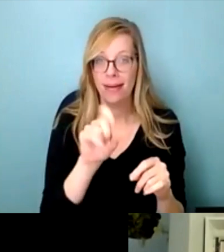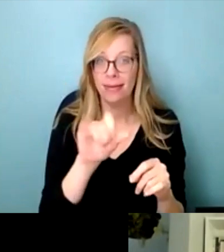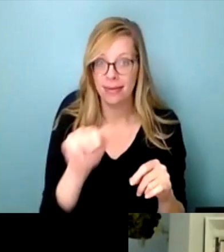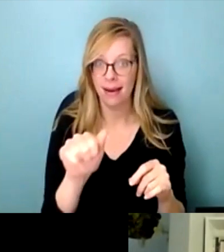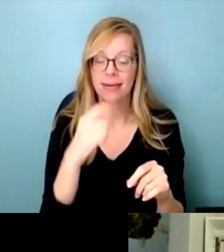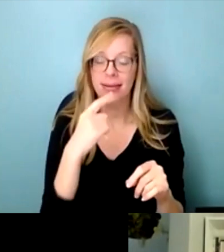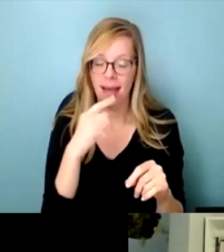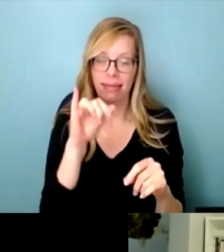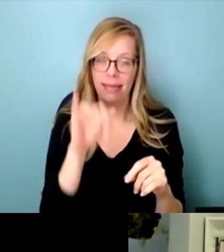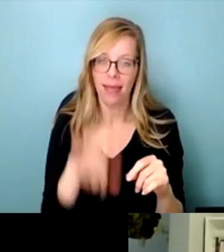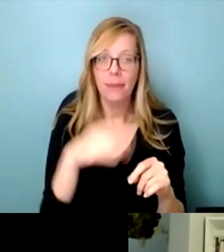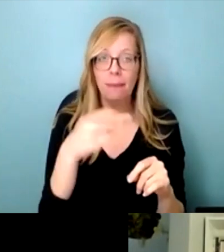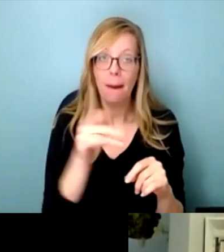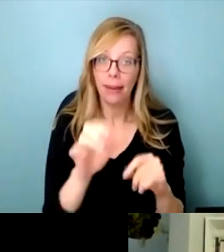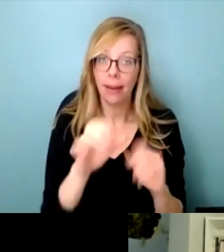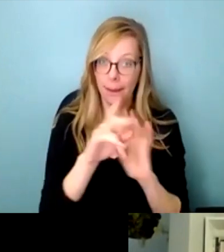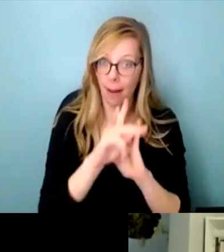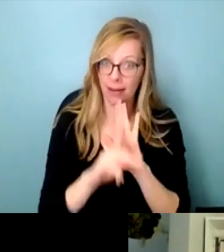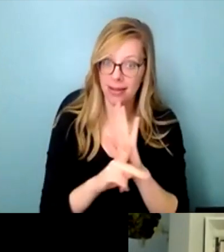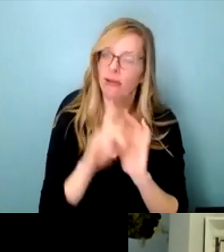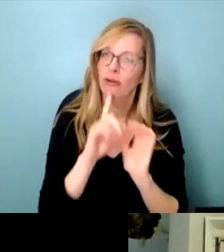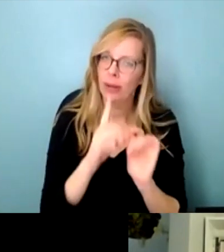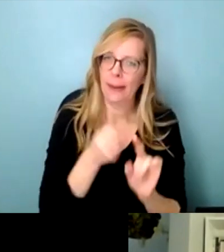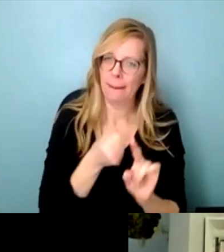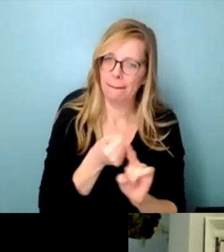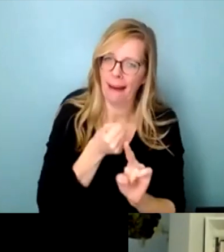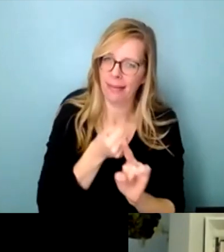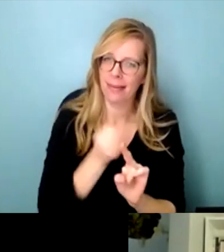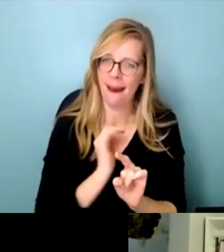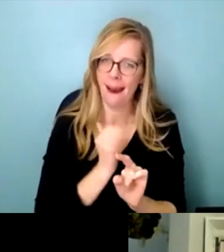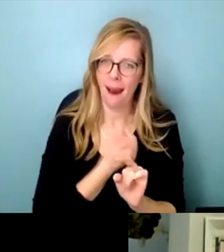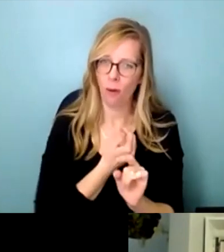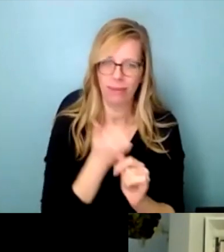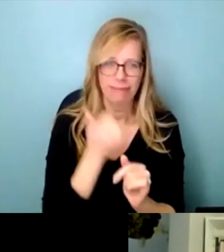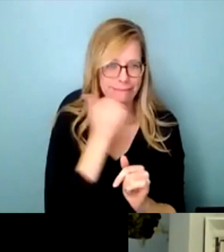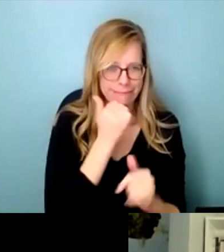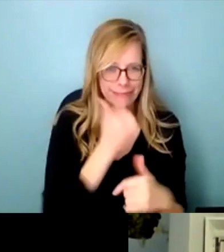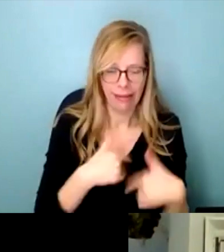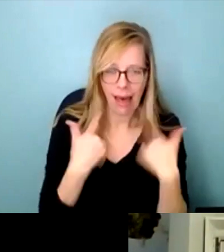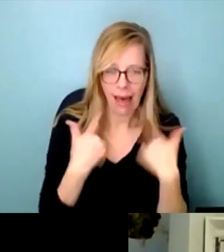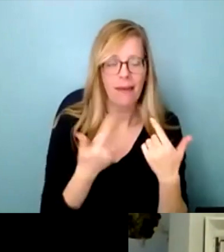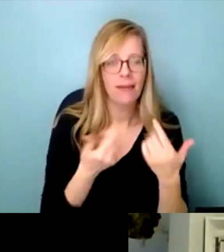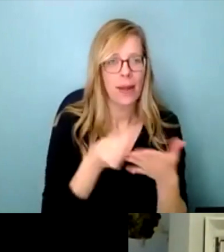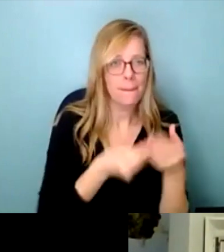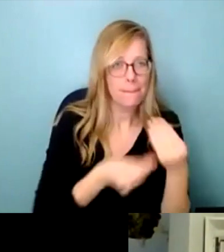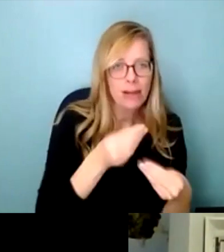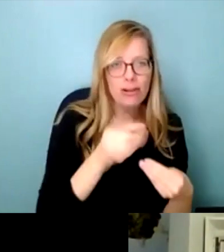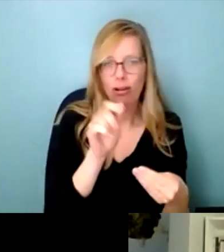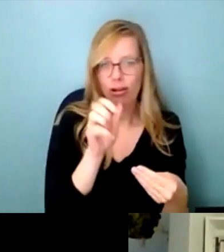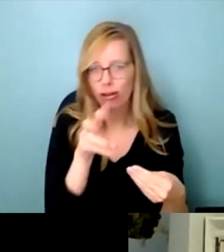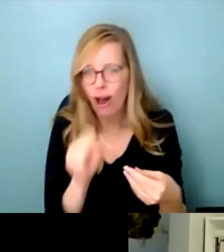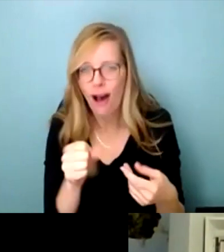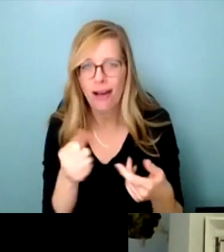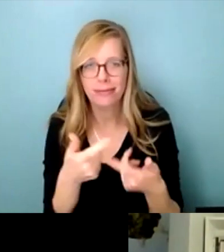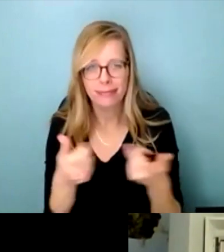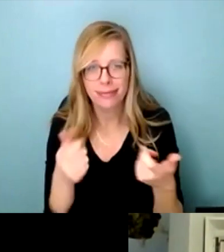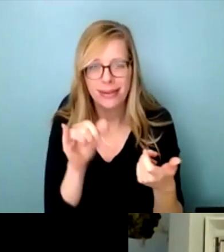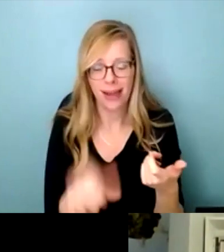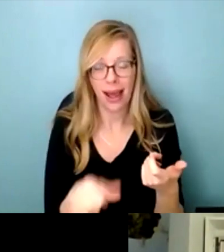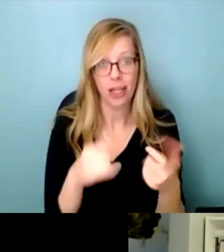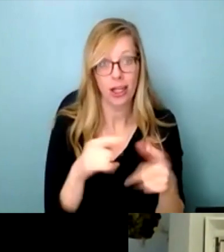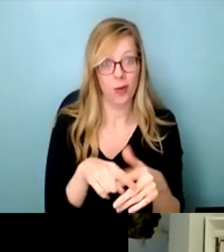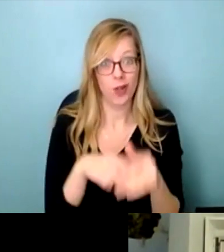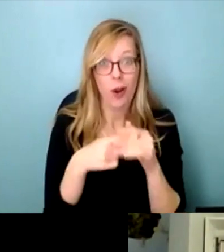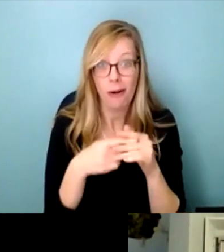lives. Um, and that's policy at all levels of government, those budgets, laws, et cetera. And it's, it's kind hard to stop when you begin to imagine,